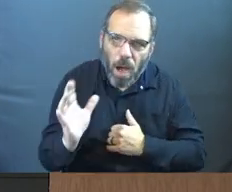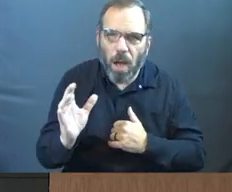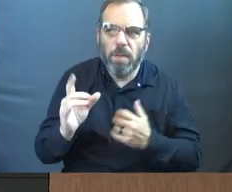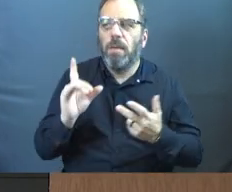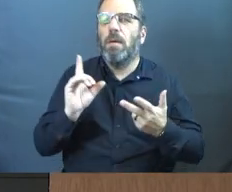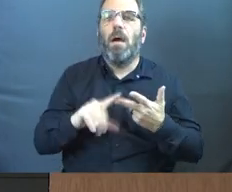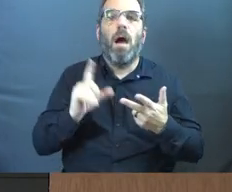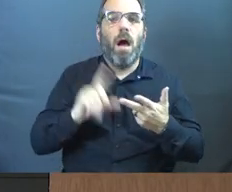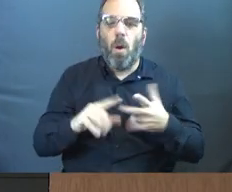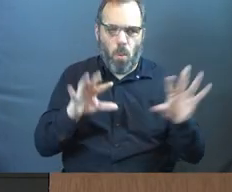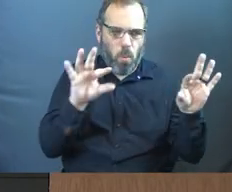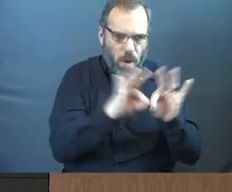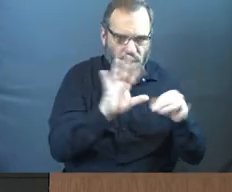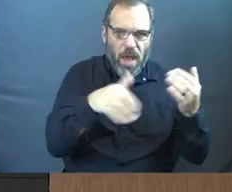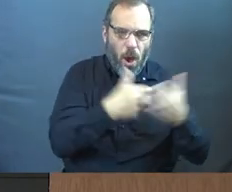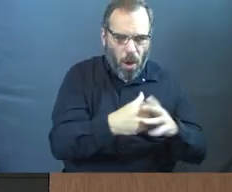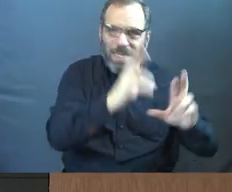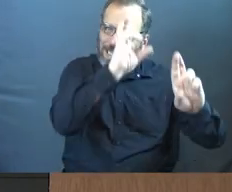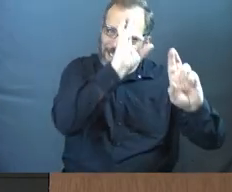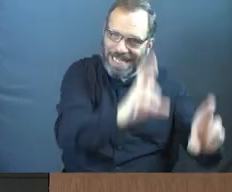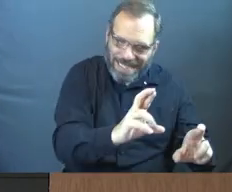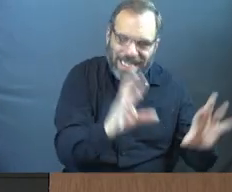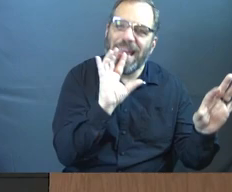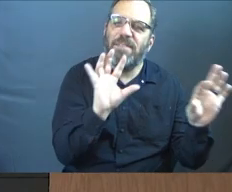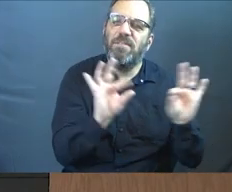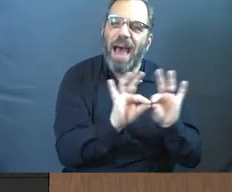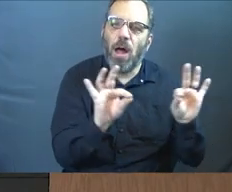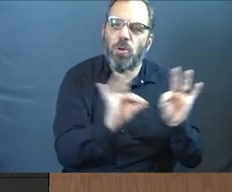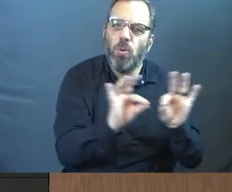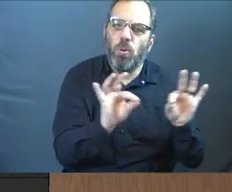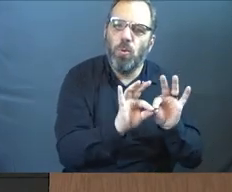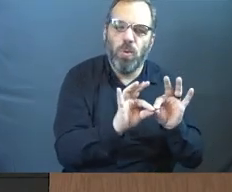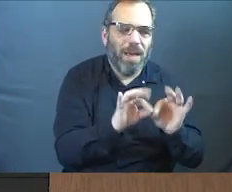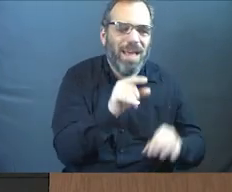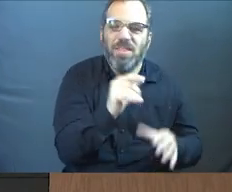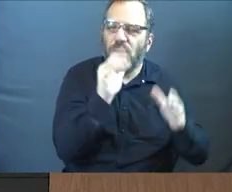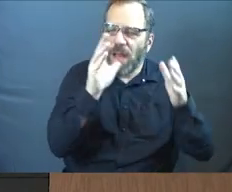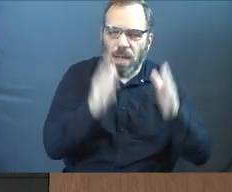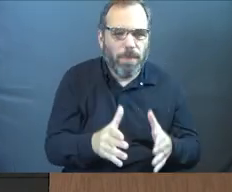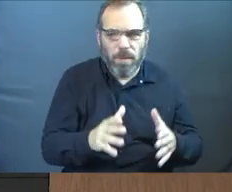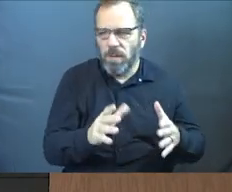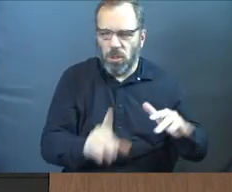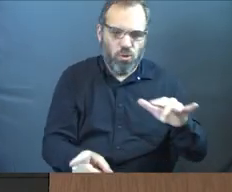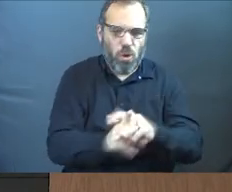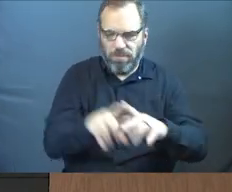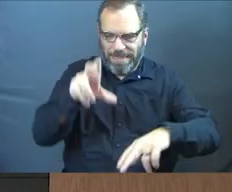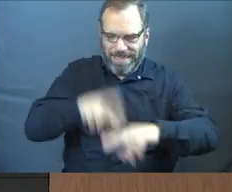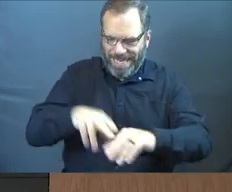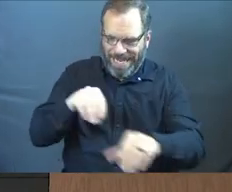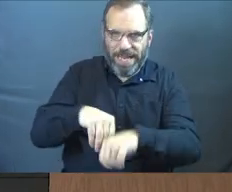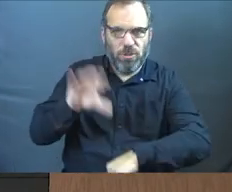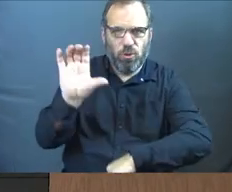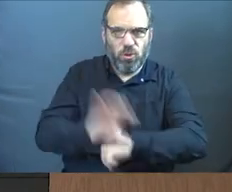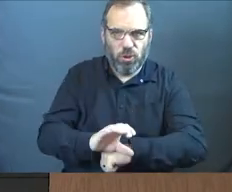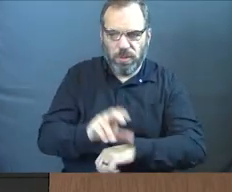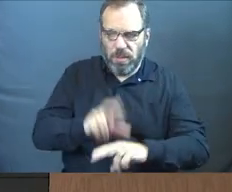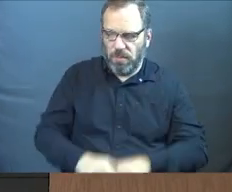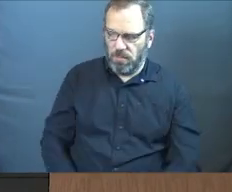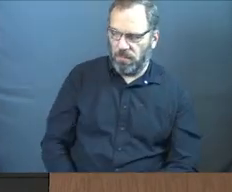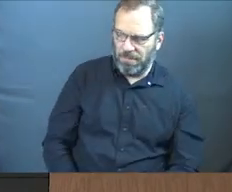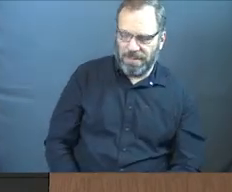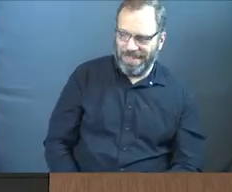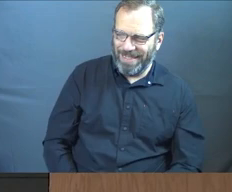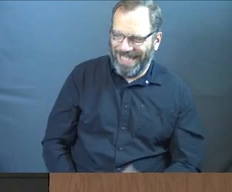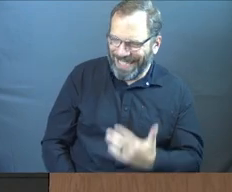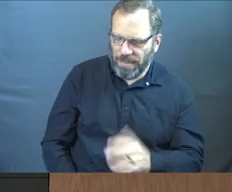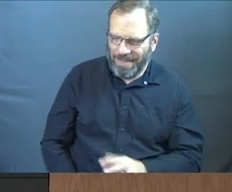the image of God, worthy of dignity and value. They're not a person that came and sat next to you in church and you're not sure if you